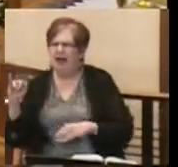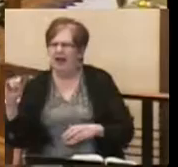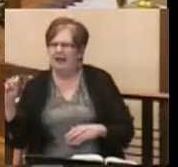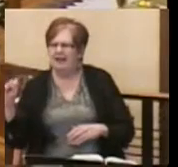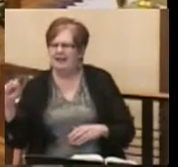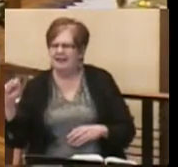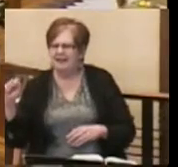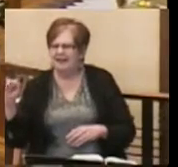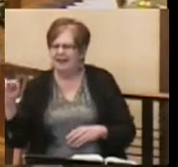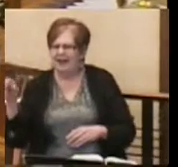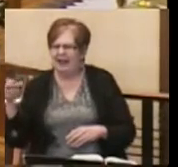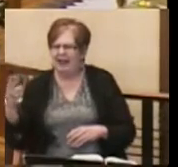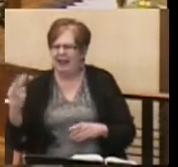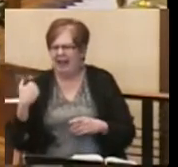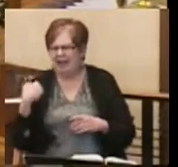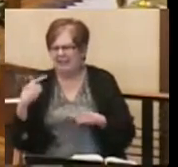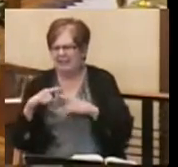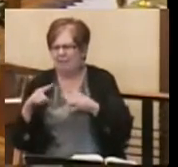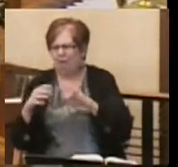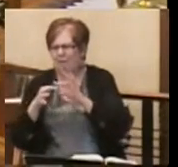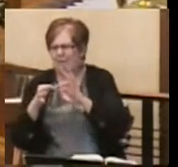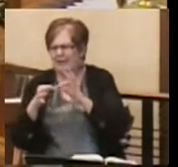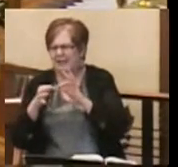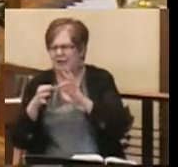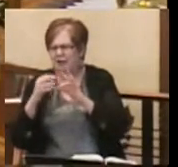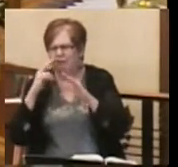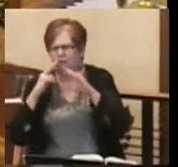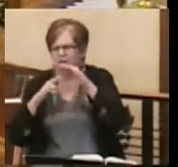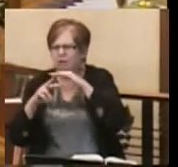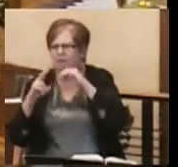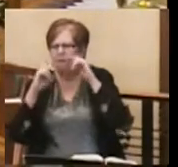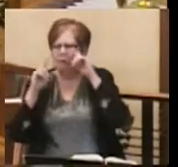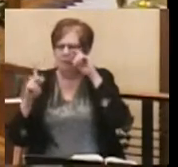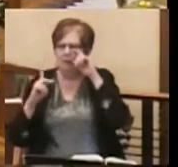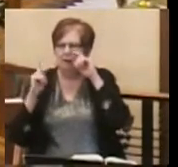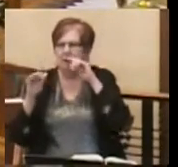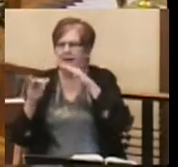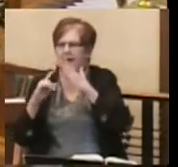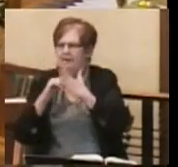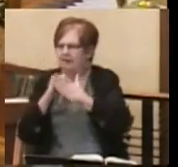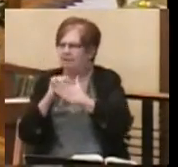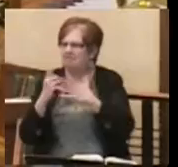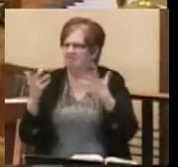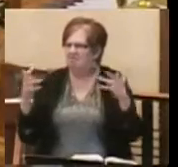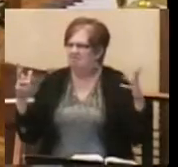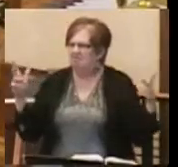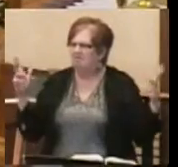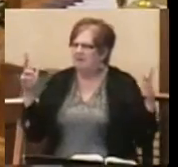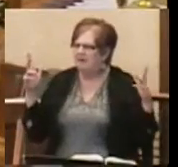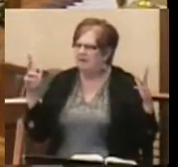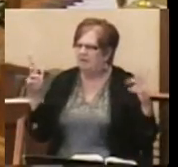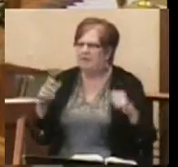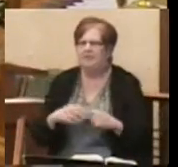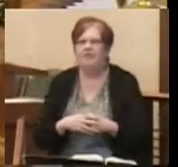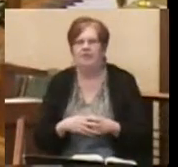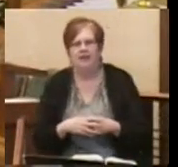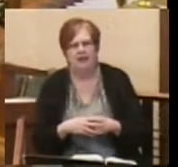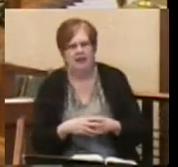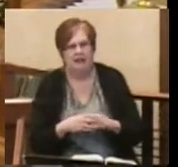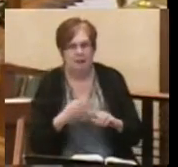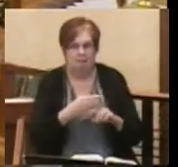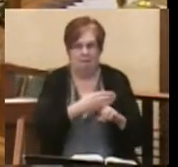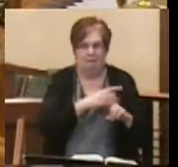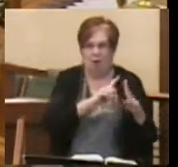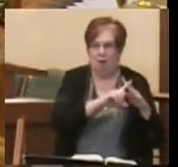different messages for people at those times. And he does. In the time before they go into exile,